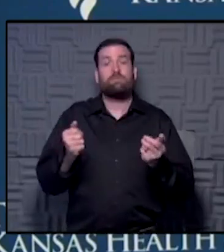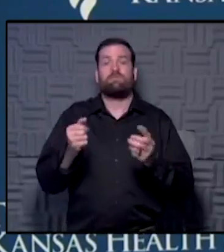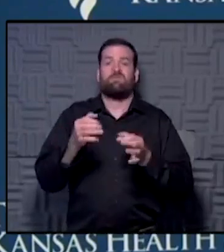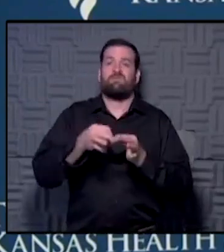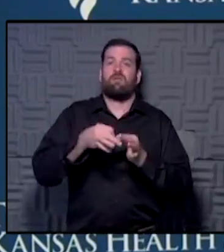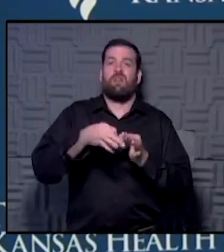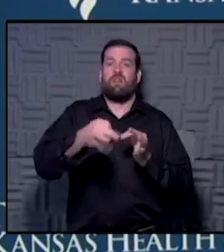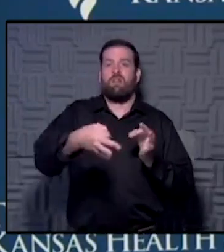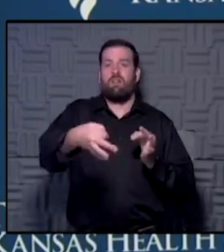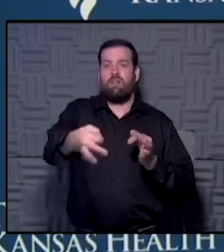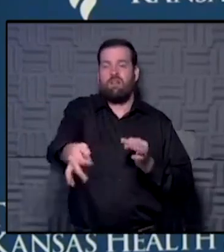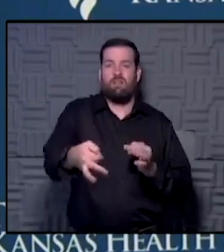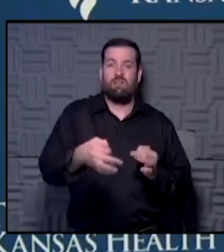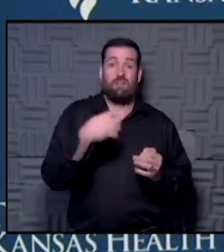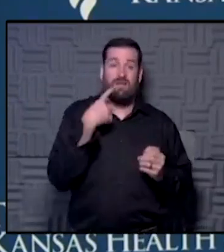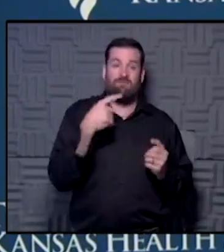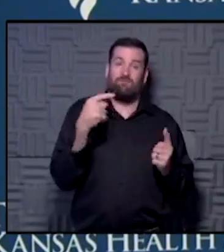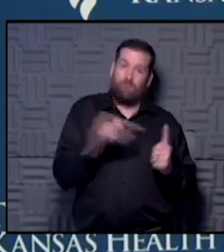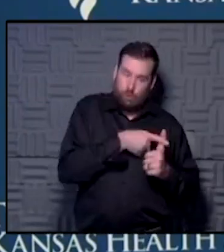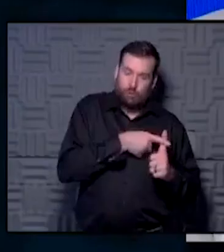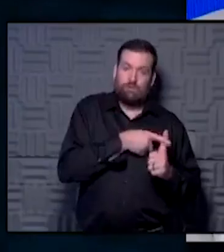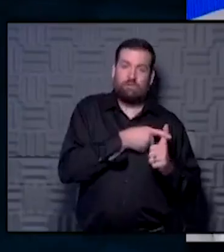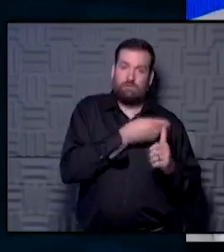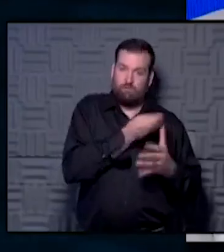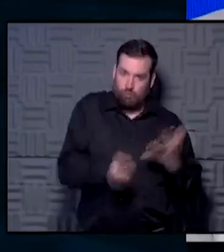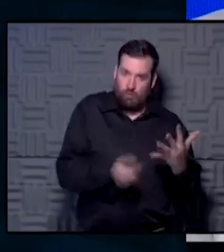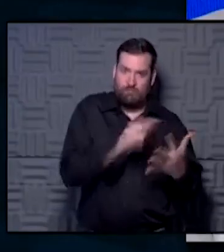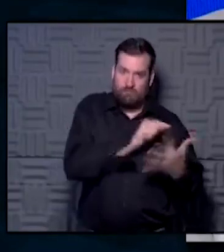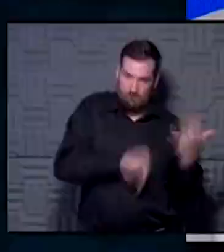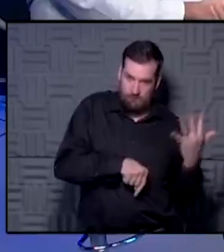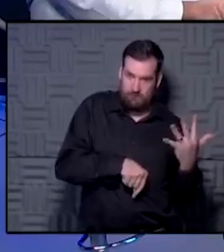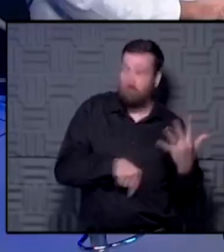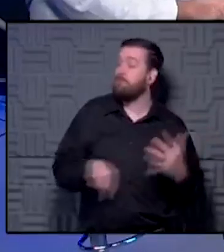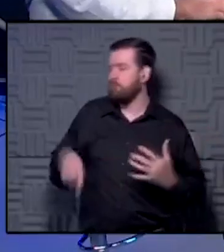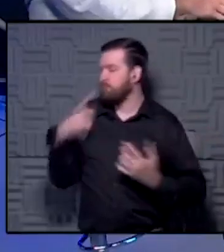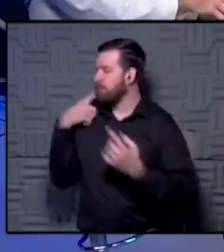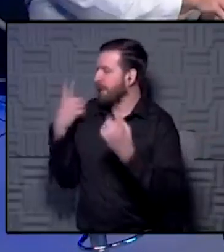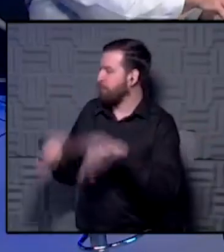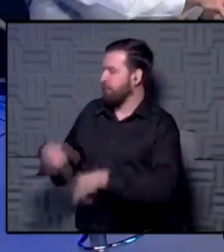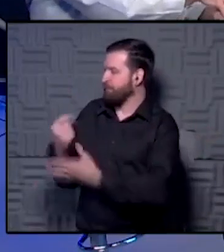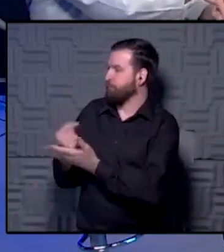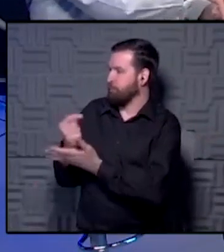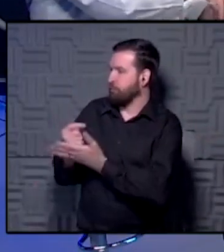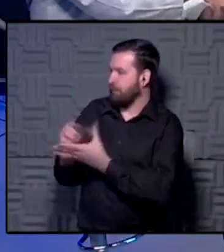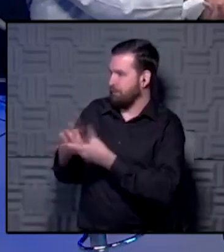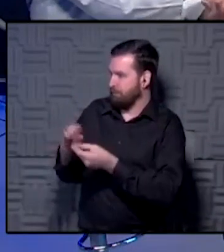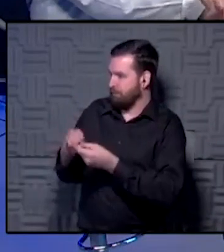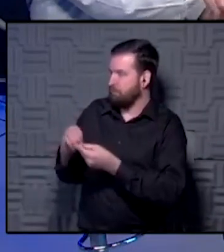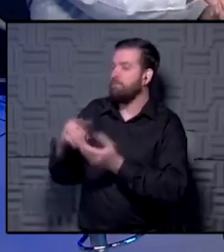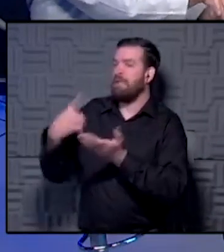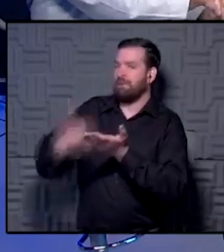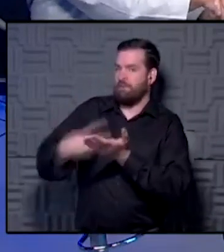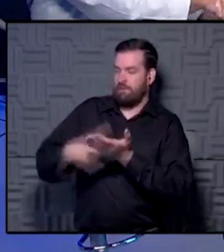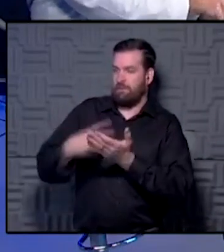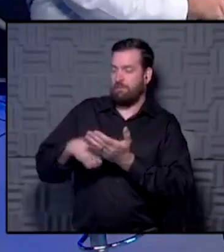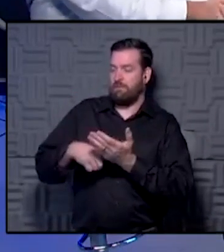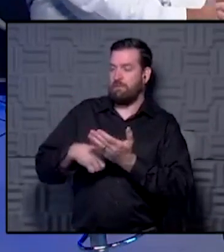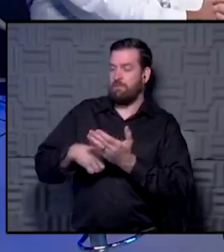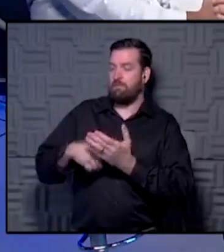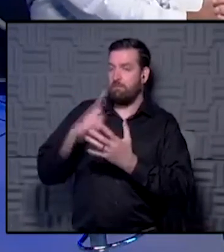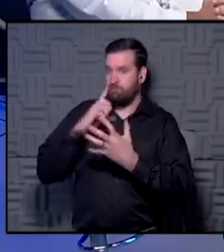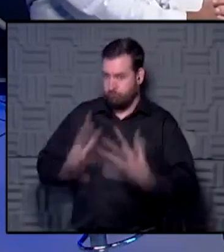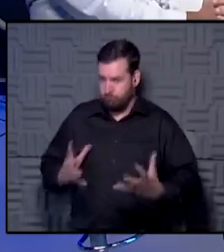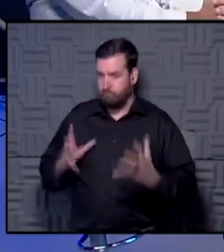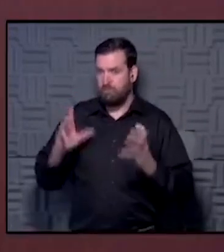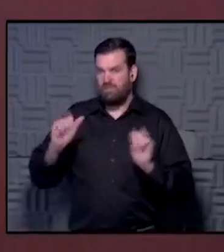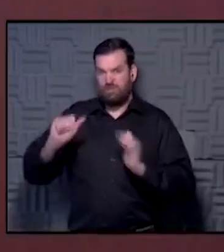safely implement the cancer therapy. Yeah, I agree with the treatment piece. think sometimes obesity can make it harder to have